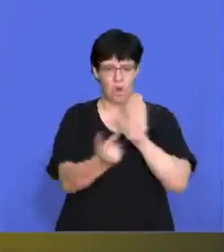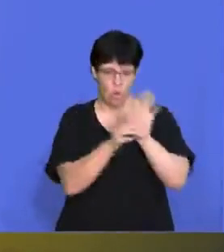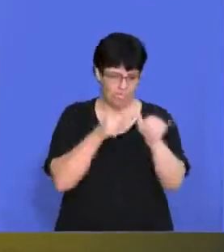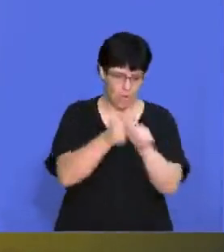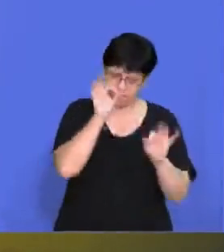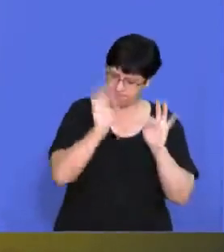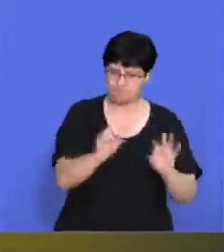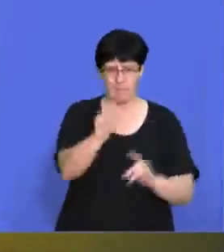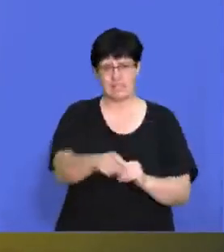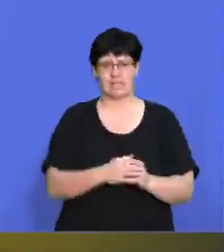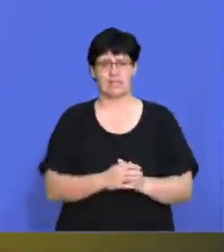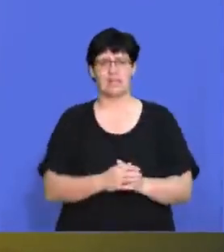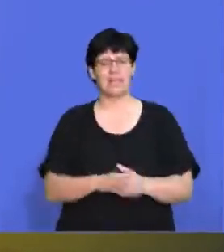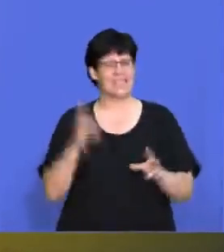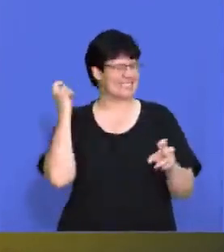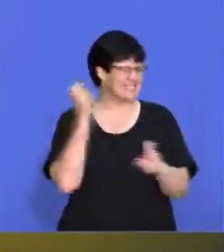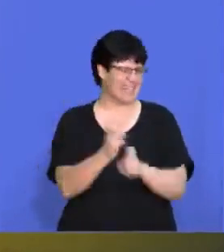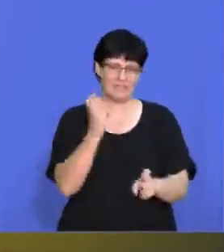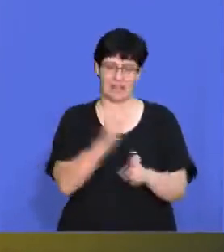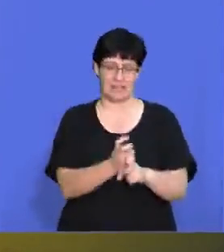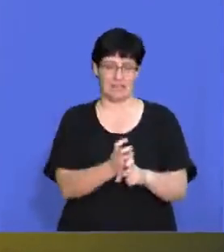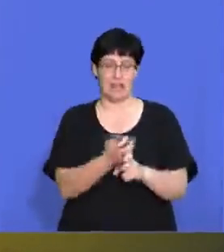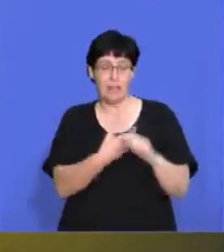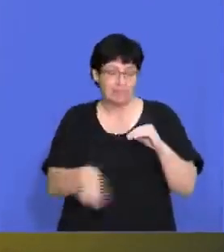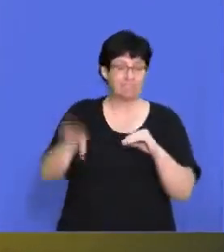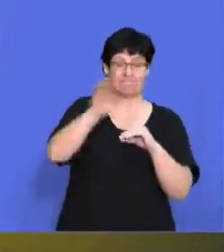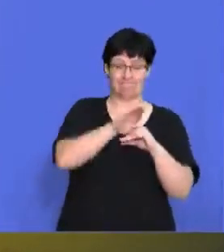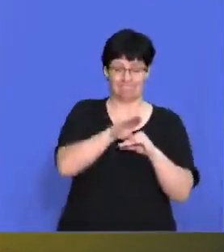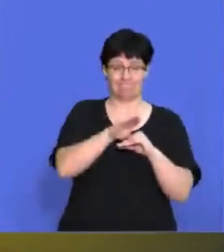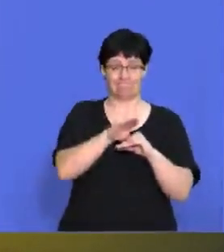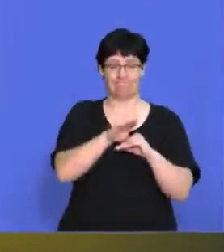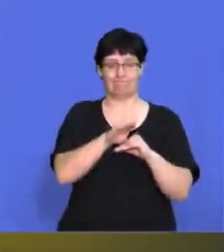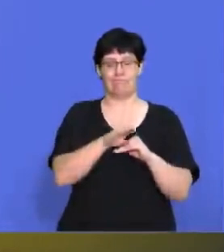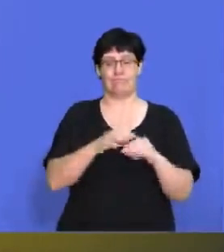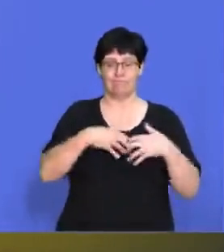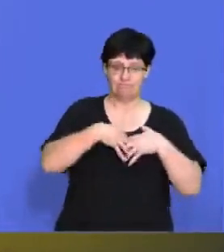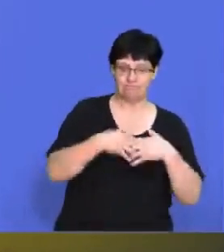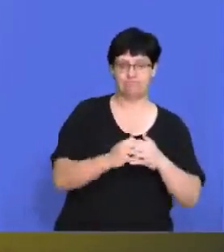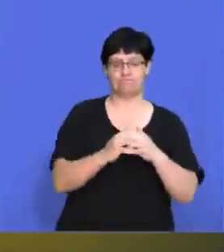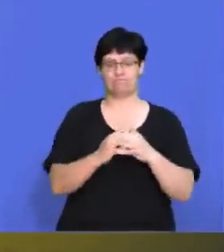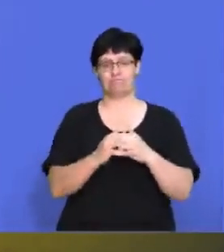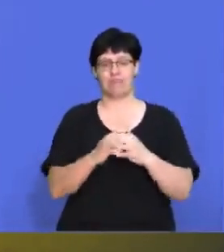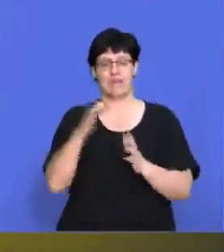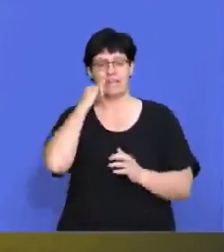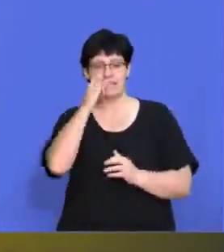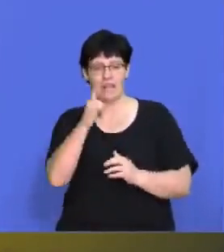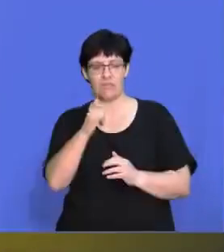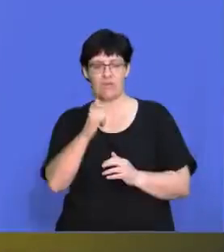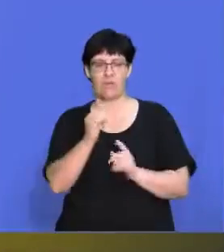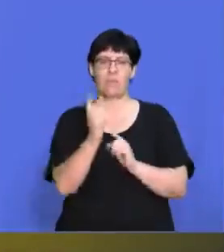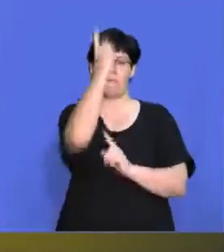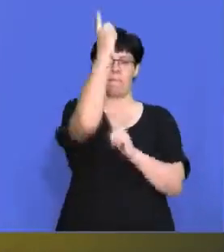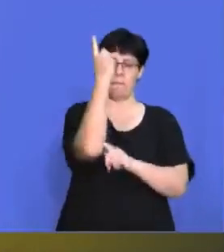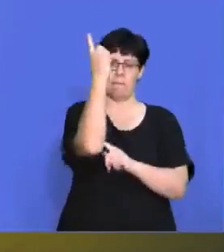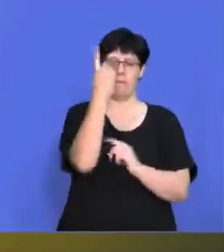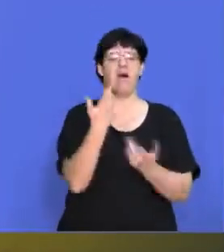So it's very difficult. On top of that, to put up all like the cell phone masks, it's going to cost you